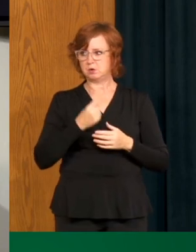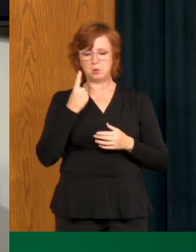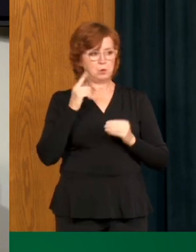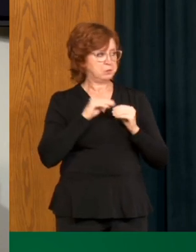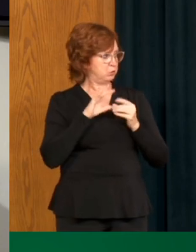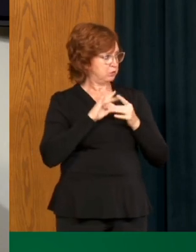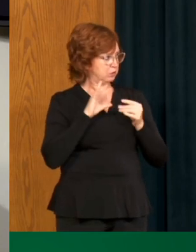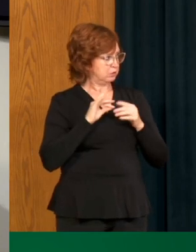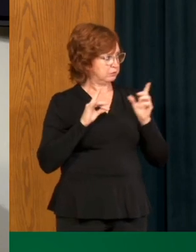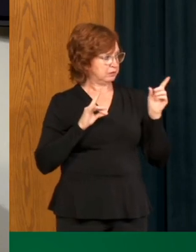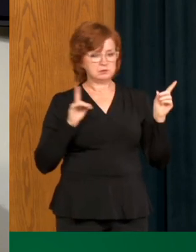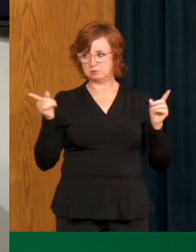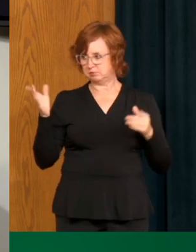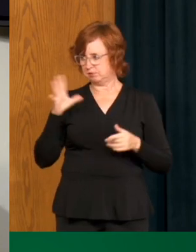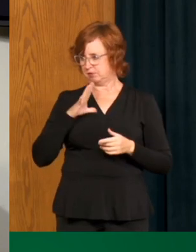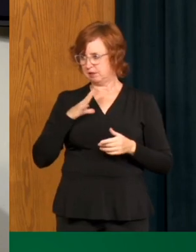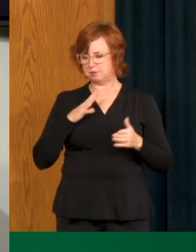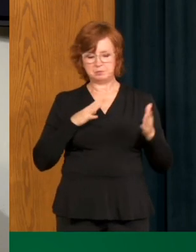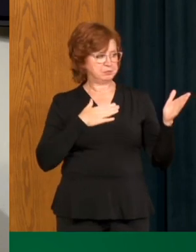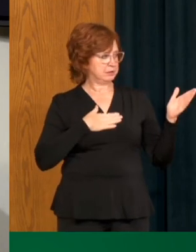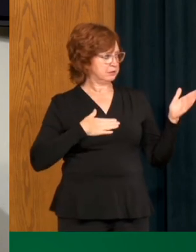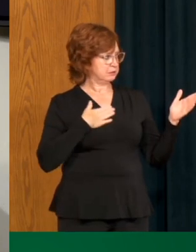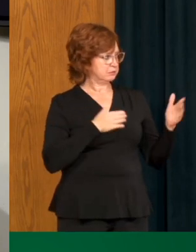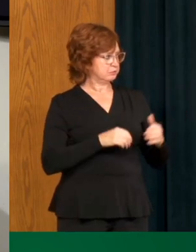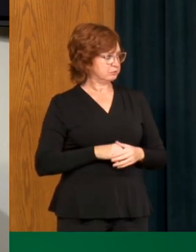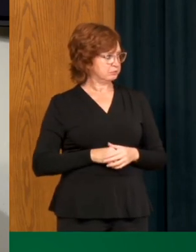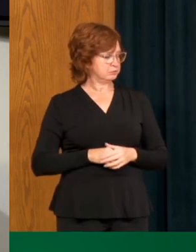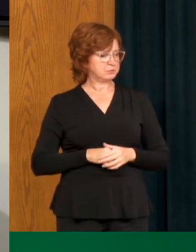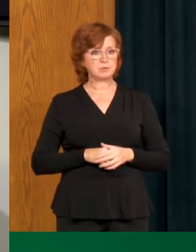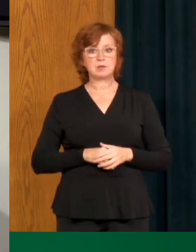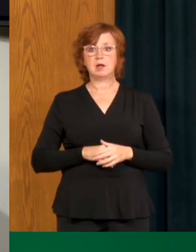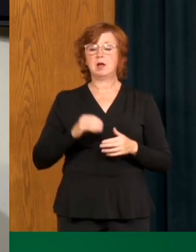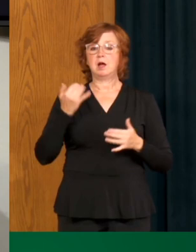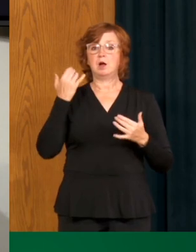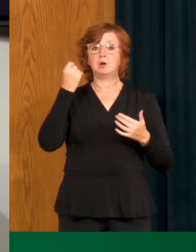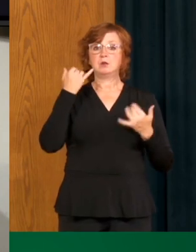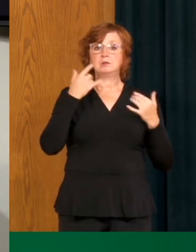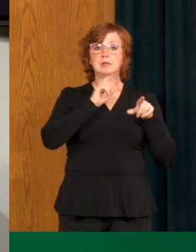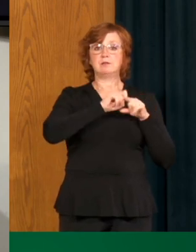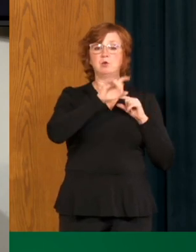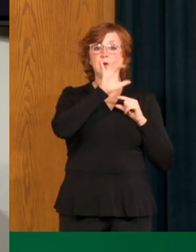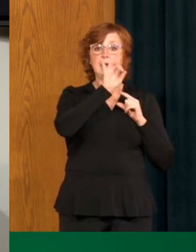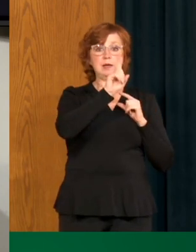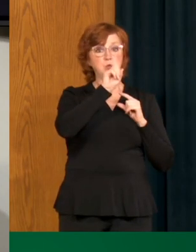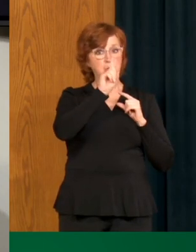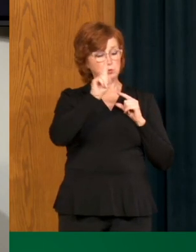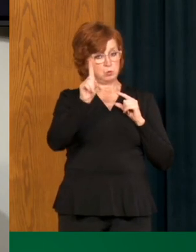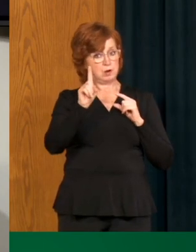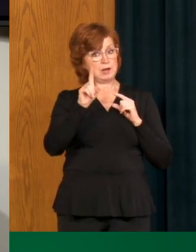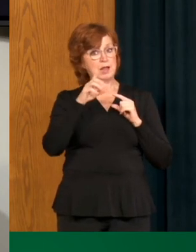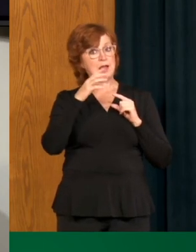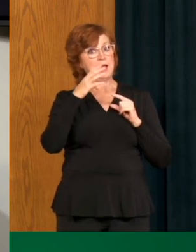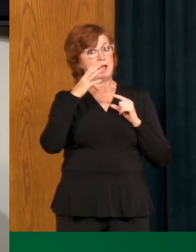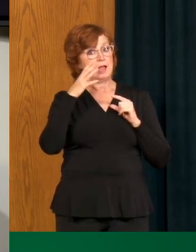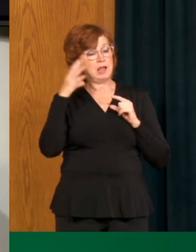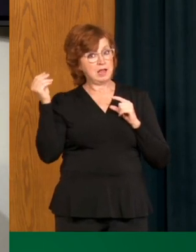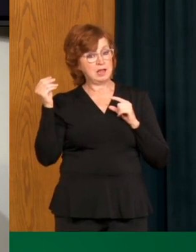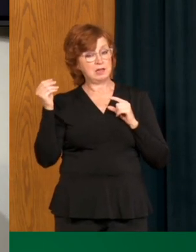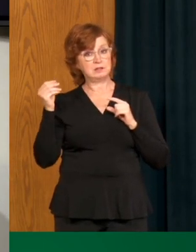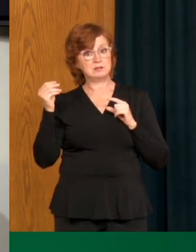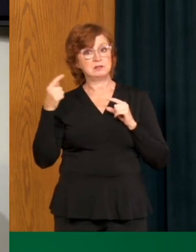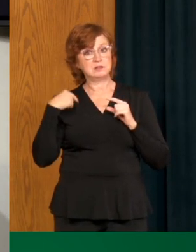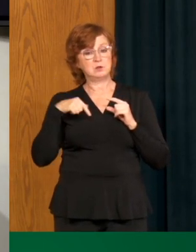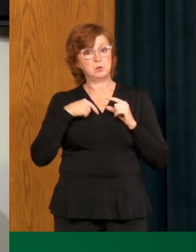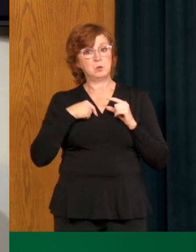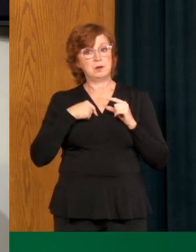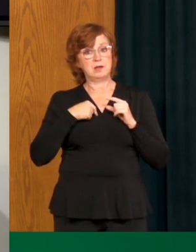I'll add to that as well, is that we are adding to our 8-1-1 lineup. We've got open applications now